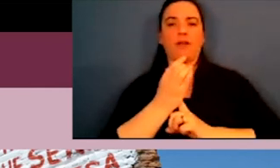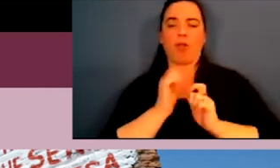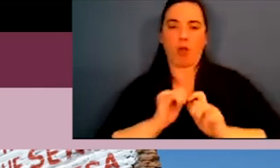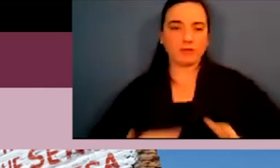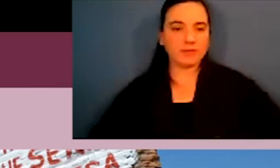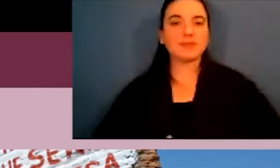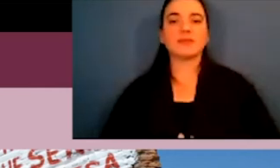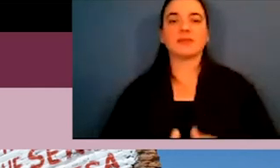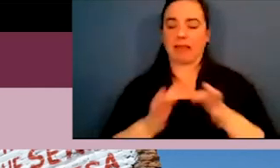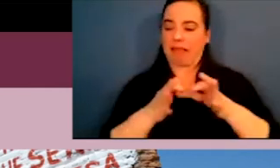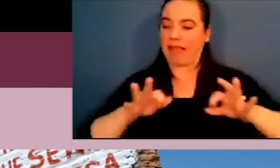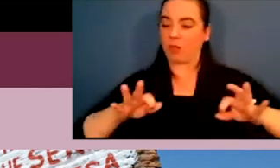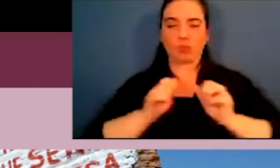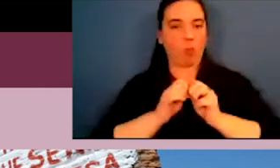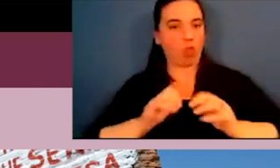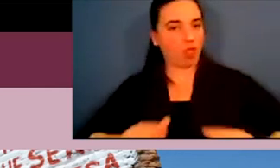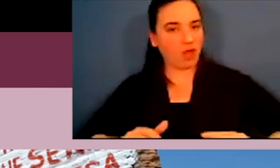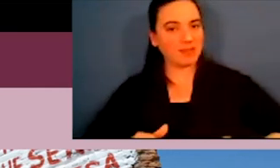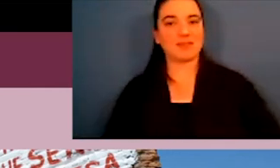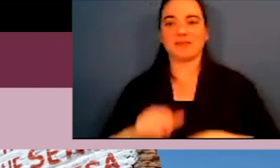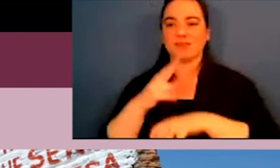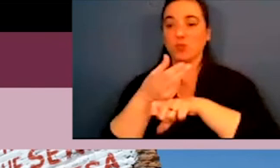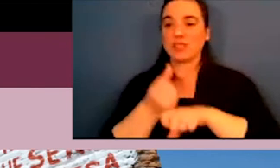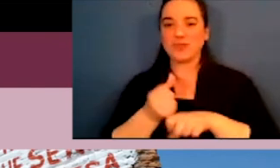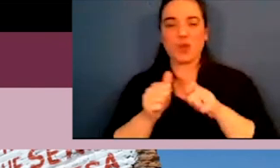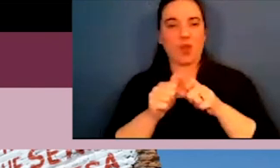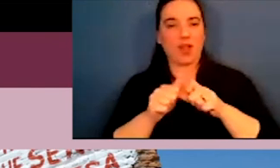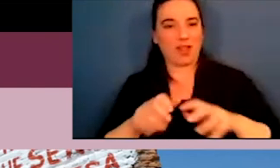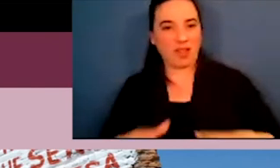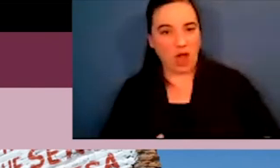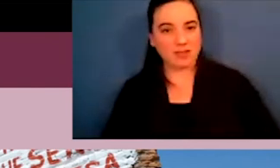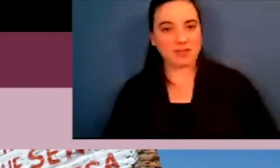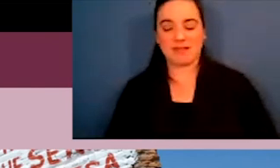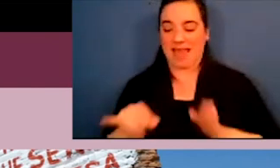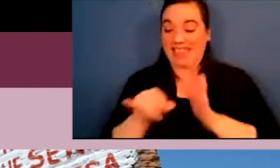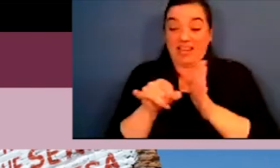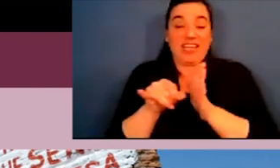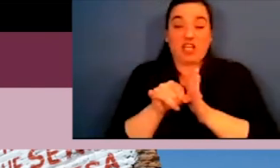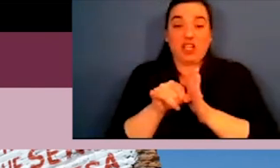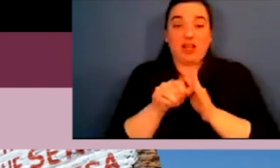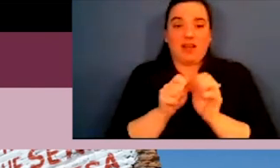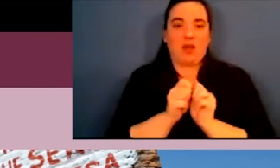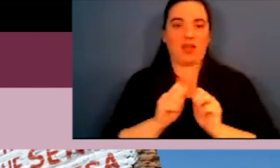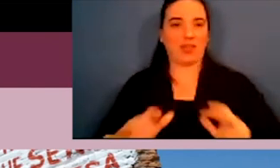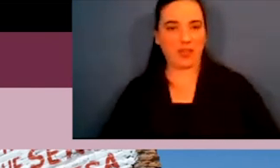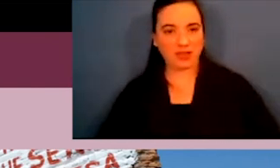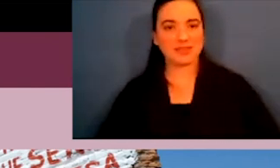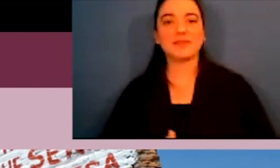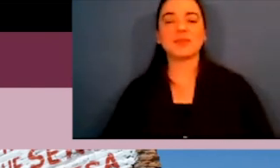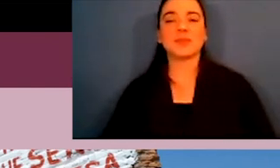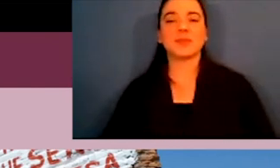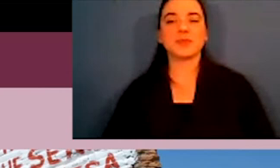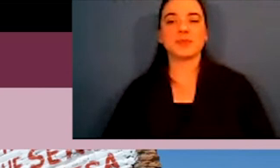losing cultural heritage, languages, traditions, et cetera, identification